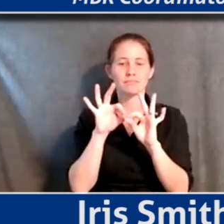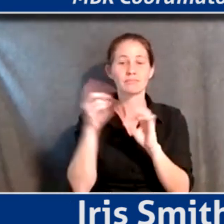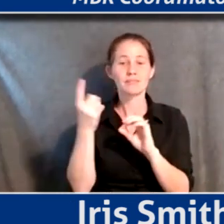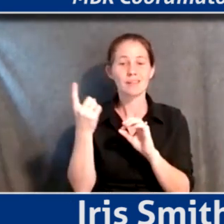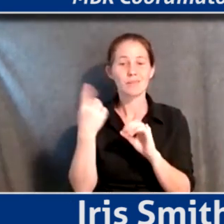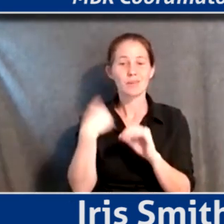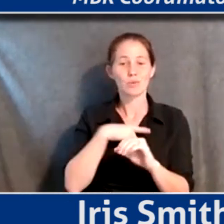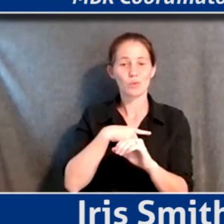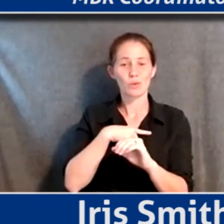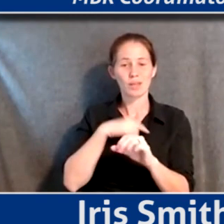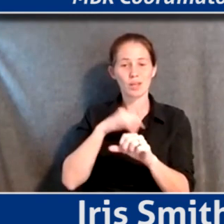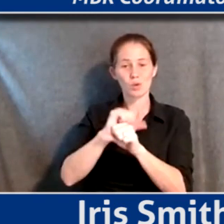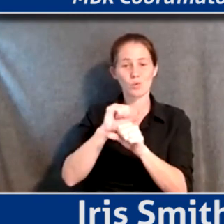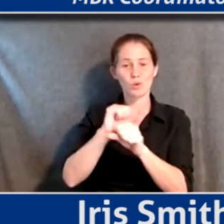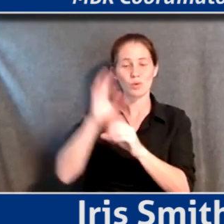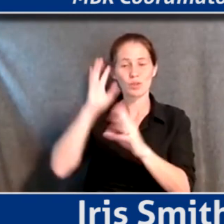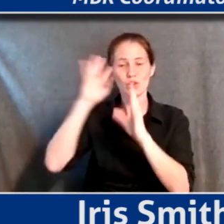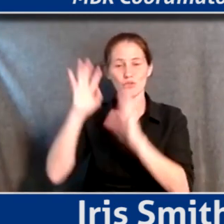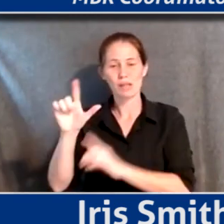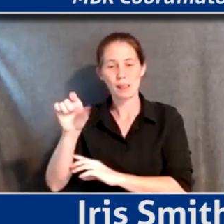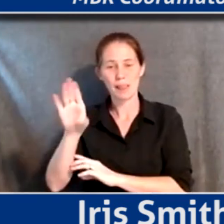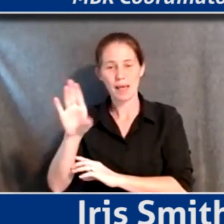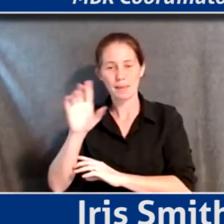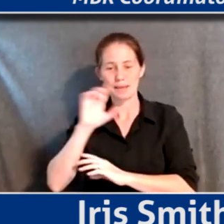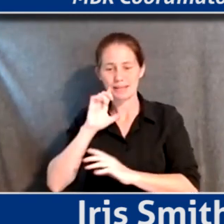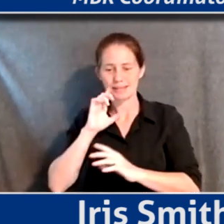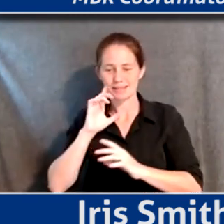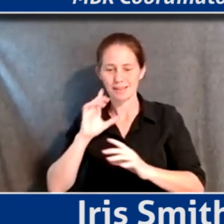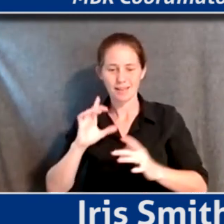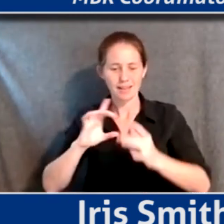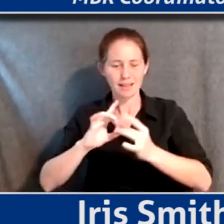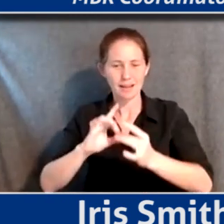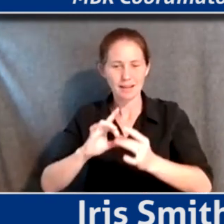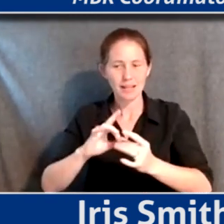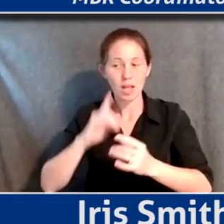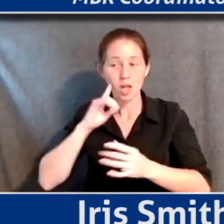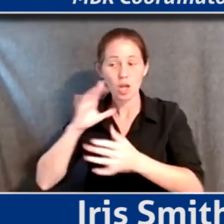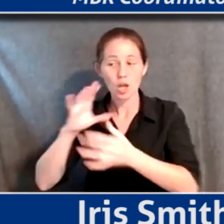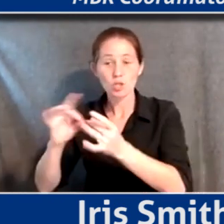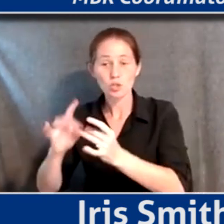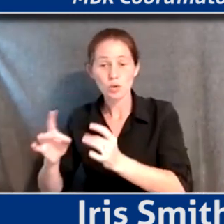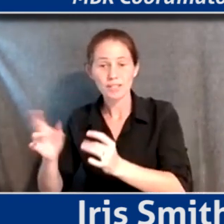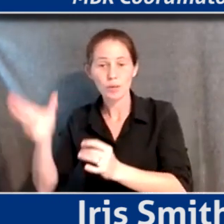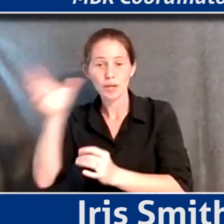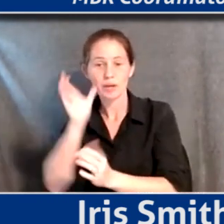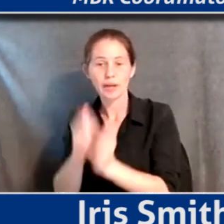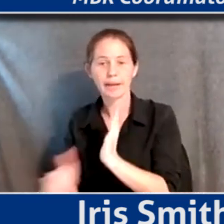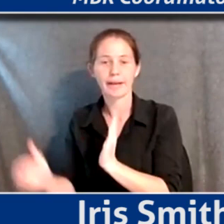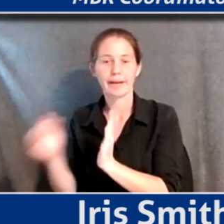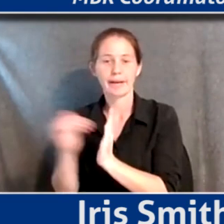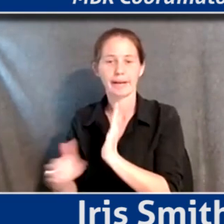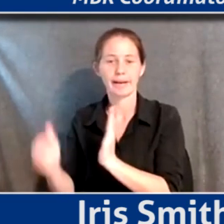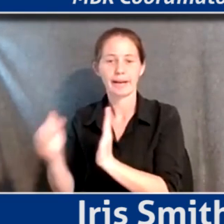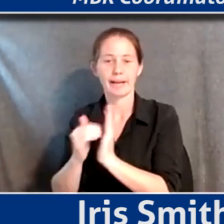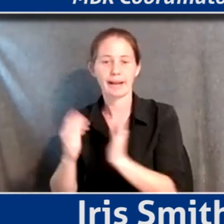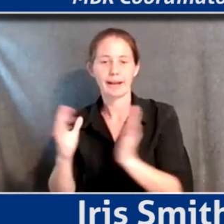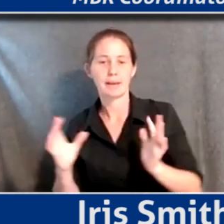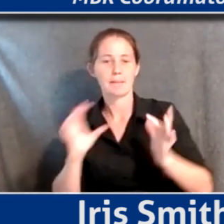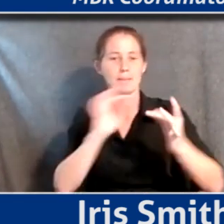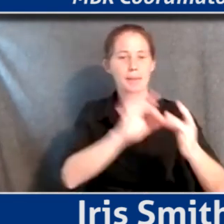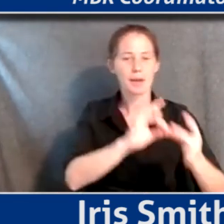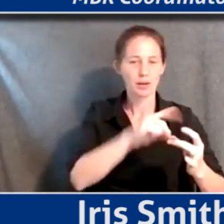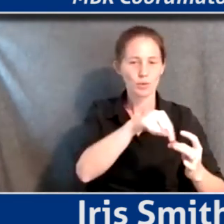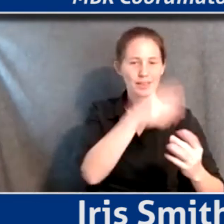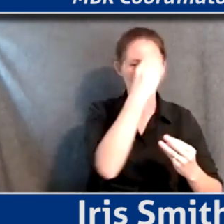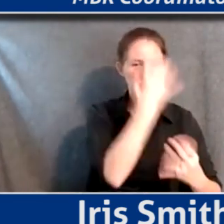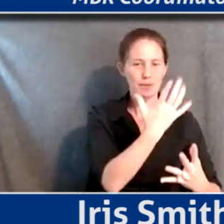work with the Create Lab on is sort of pairing what are the stories that we're hearing over and over and over again with the data so that we can get